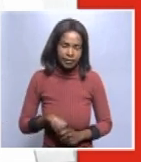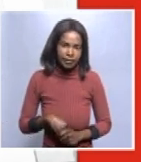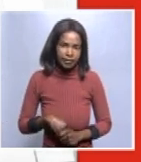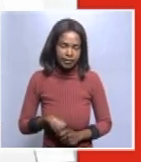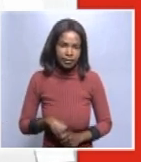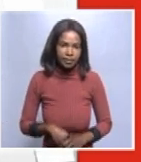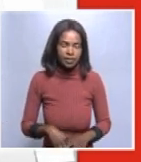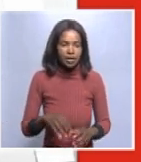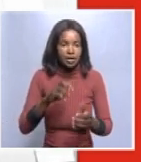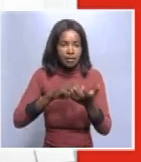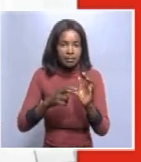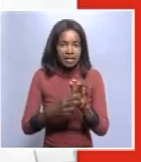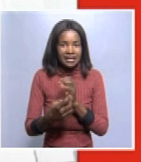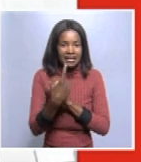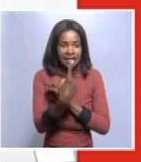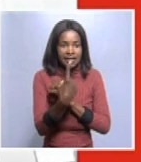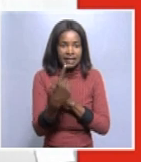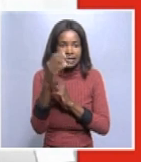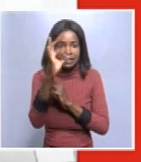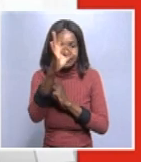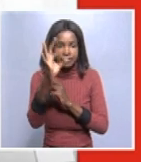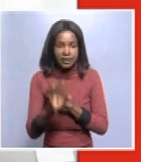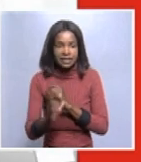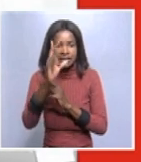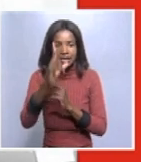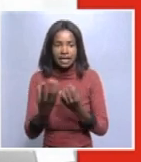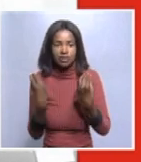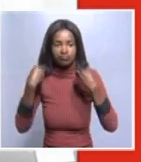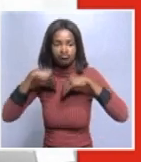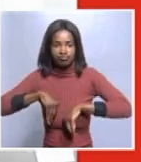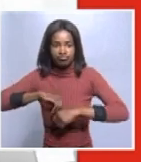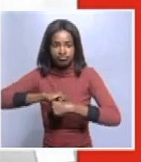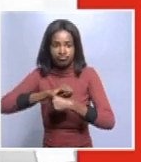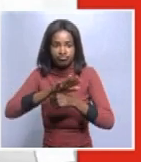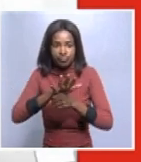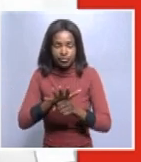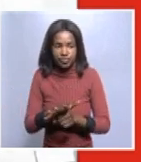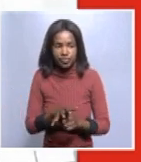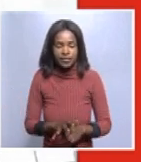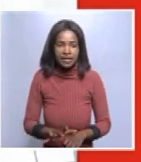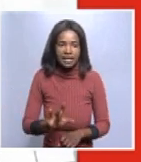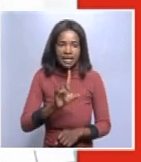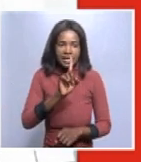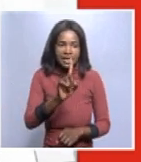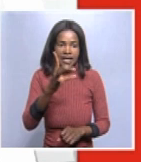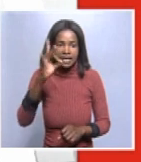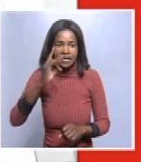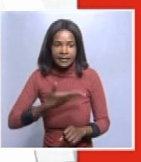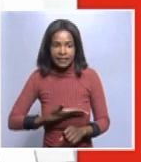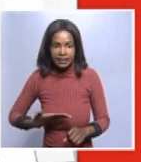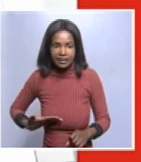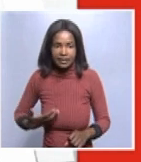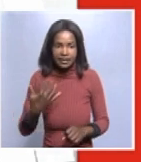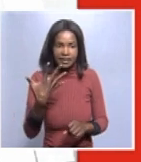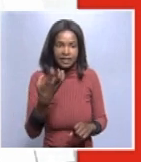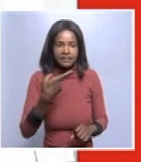which translate into 11% positivity ratio. There are 18 females and